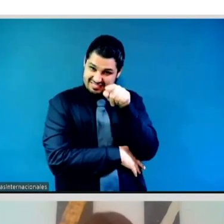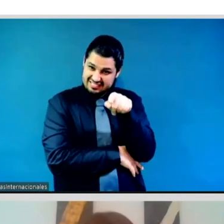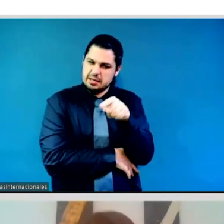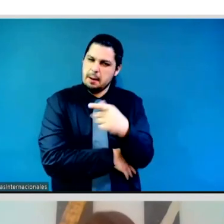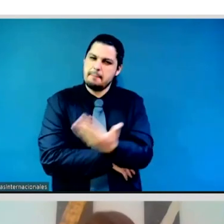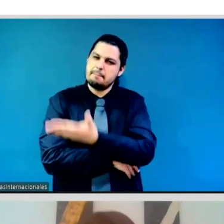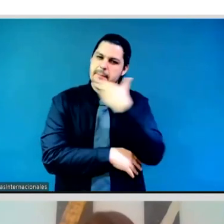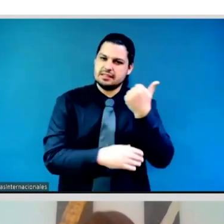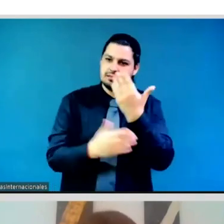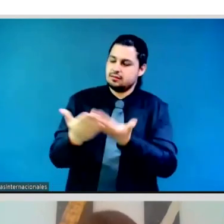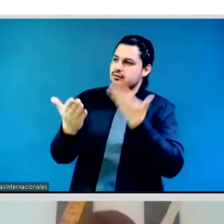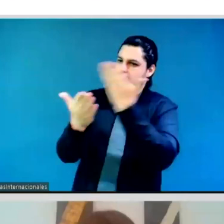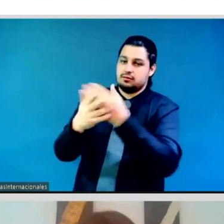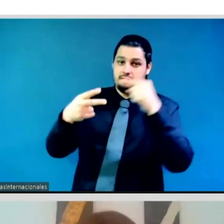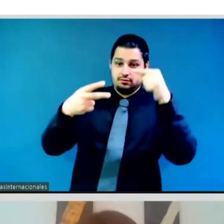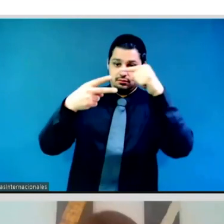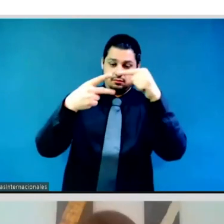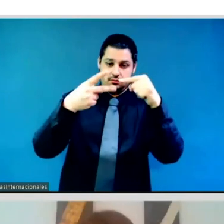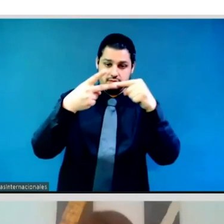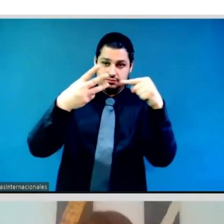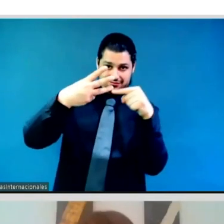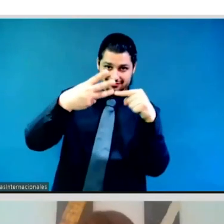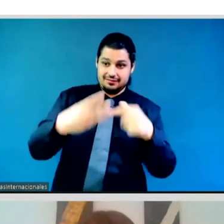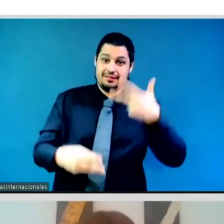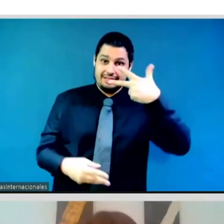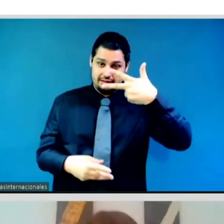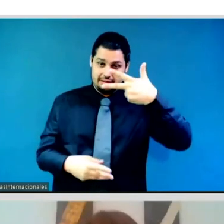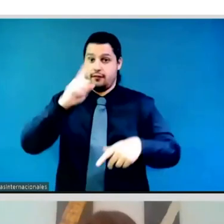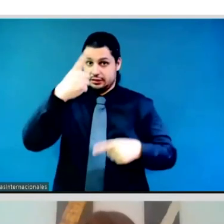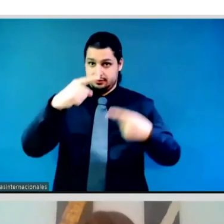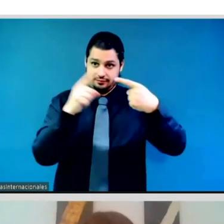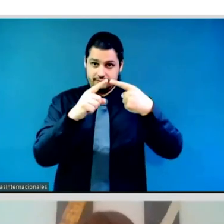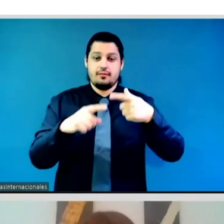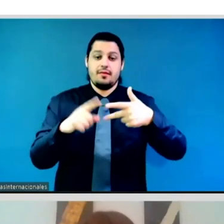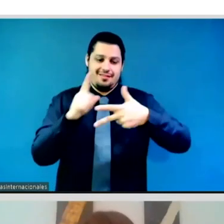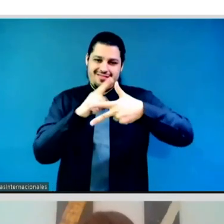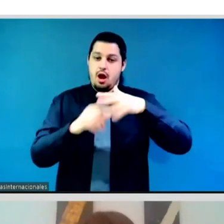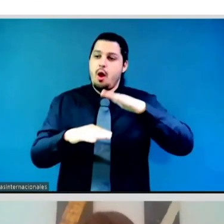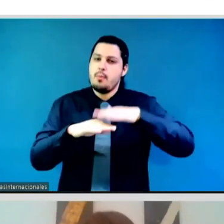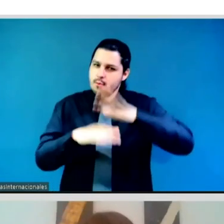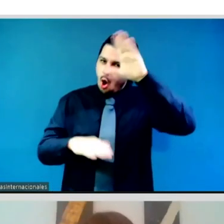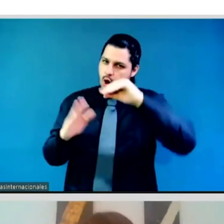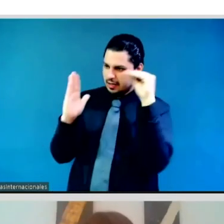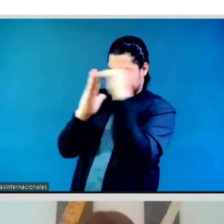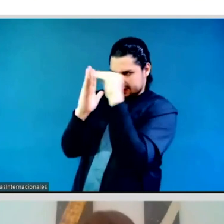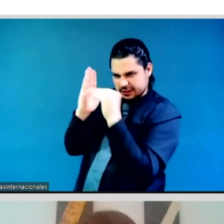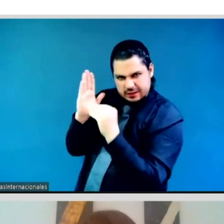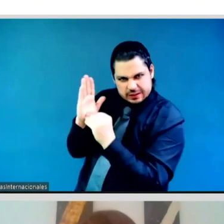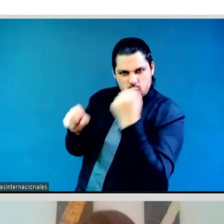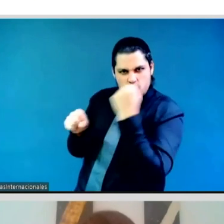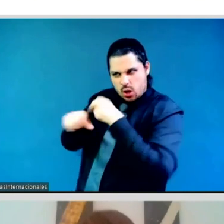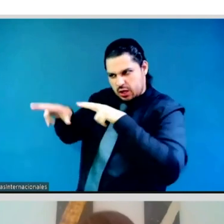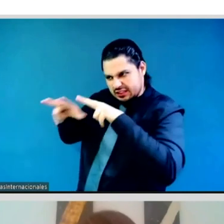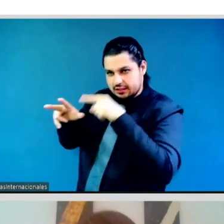policies and enforceable legislation to protect the human rights and security of feminist activists, organizations